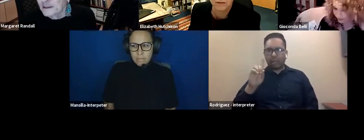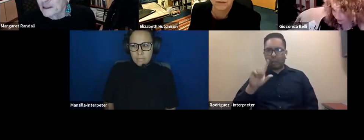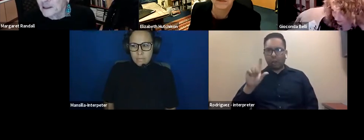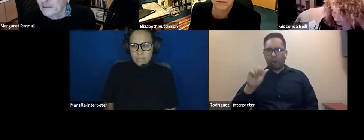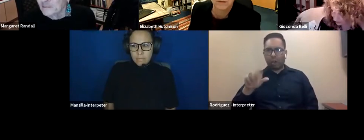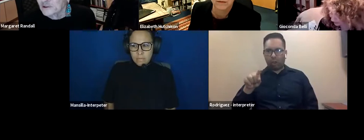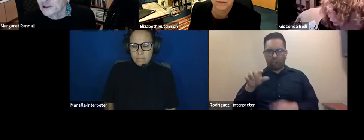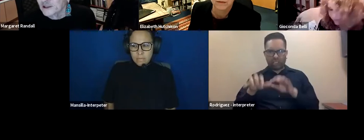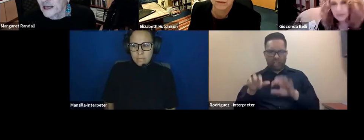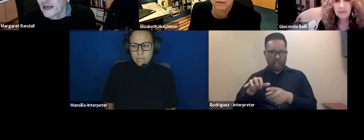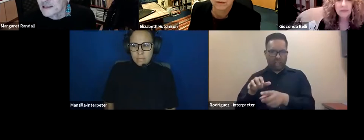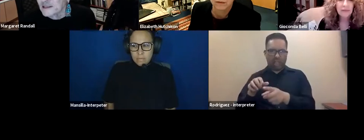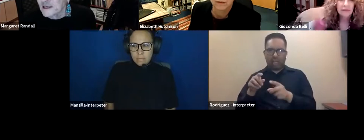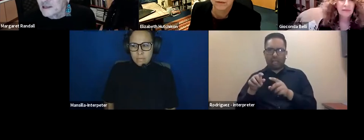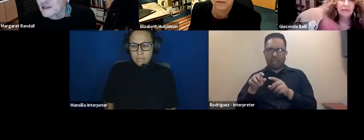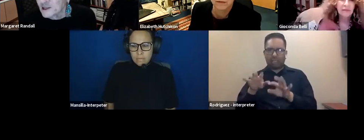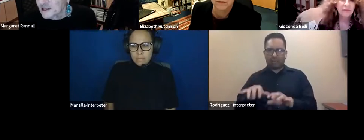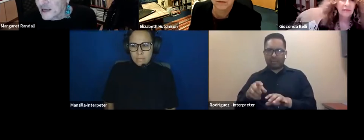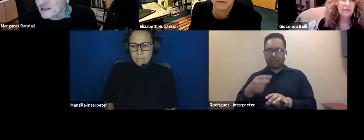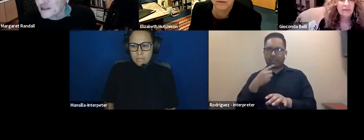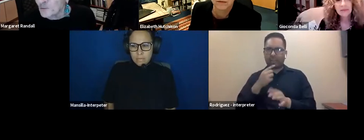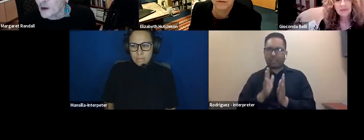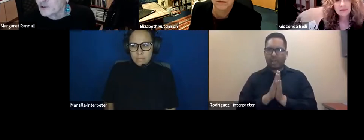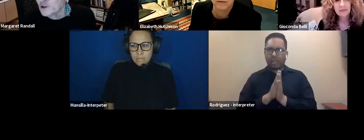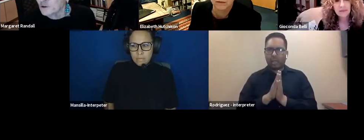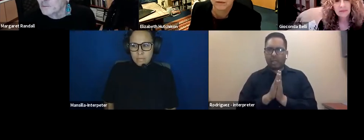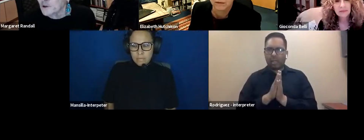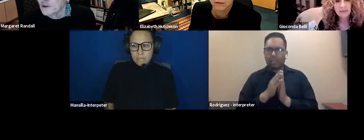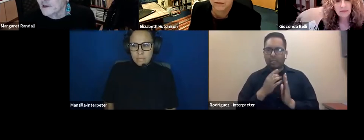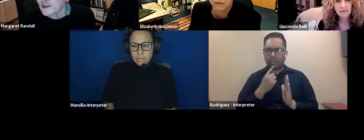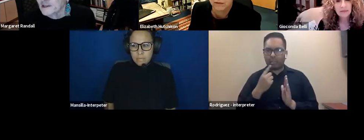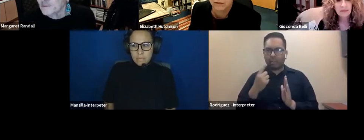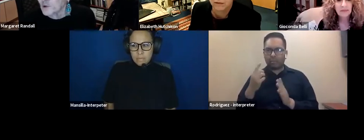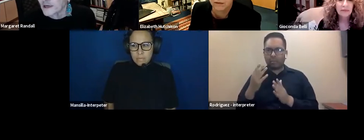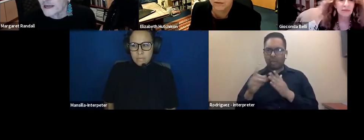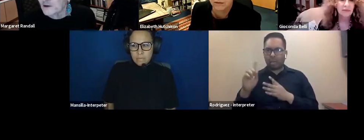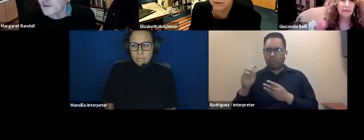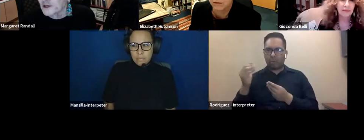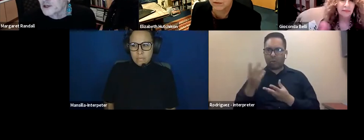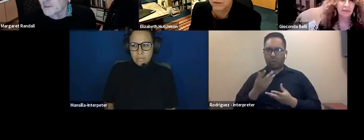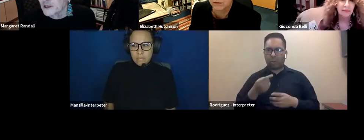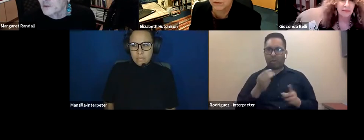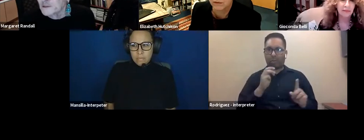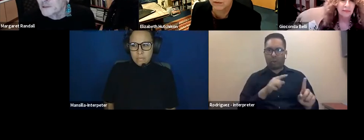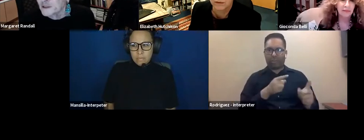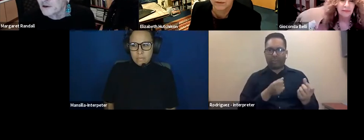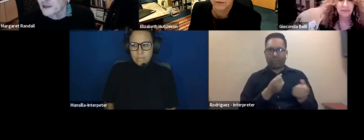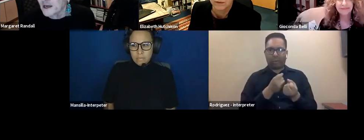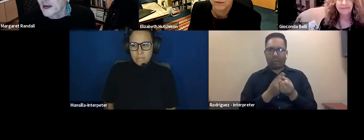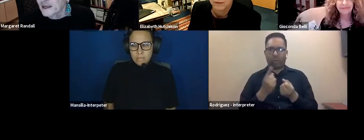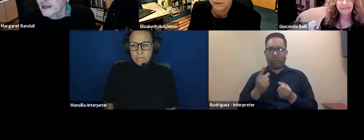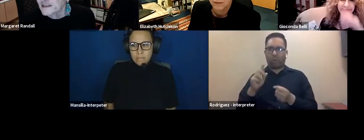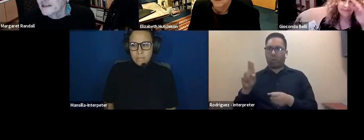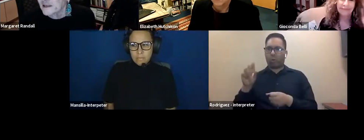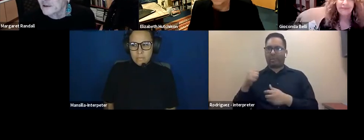And she asks, she says, somewhere I was told that Margaret Randall is supporting intervention by US military